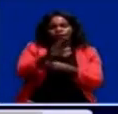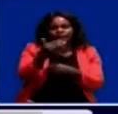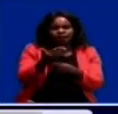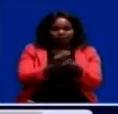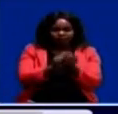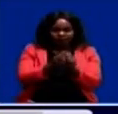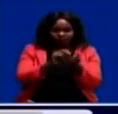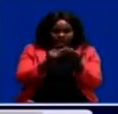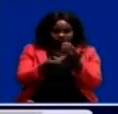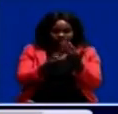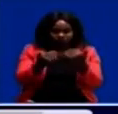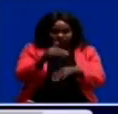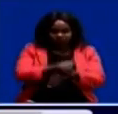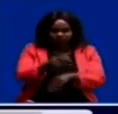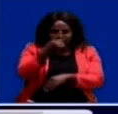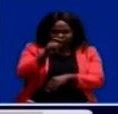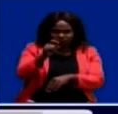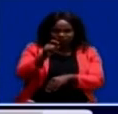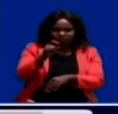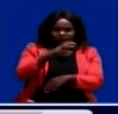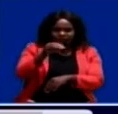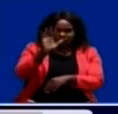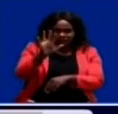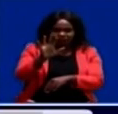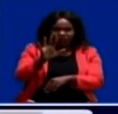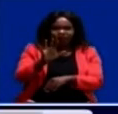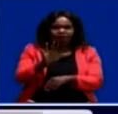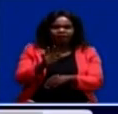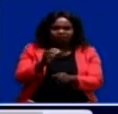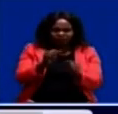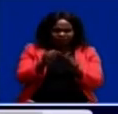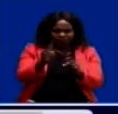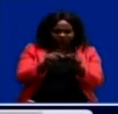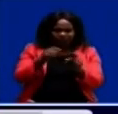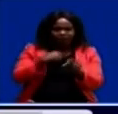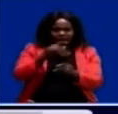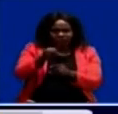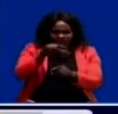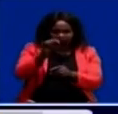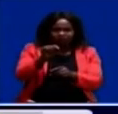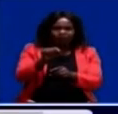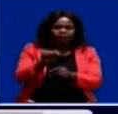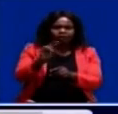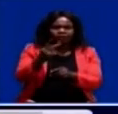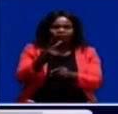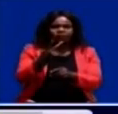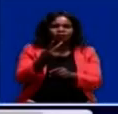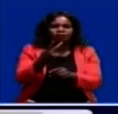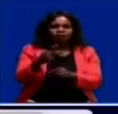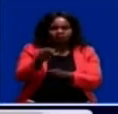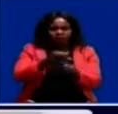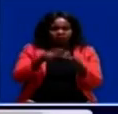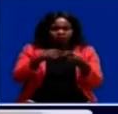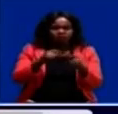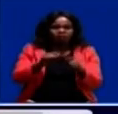our sports segment tonight, 105 ragas have been selected to the next round of trials for the under-18 and